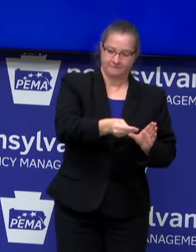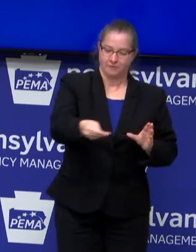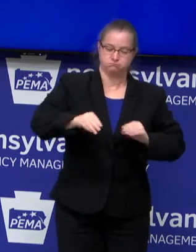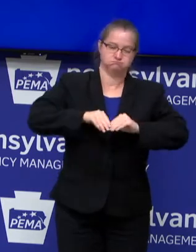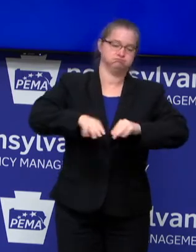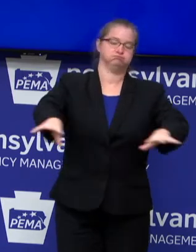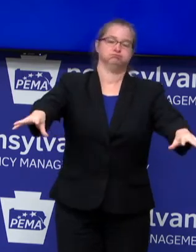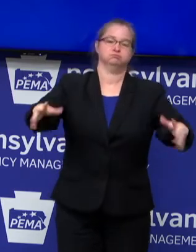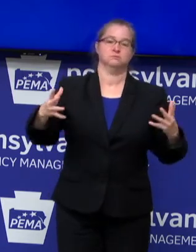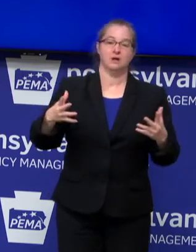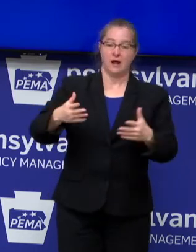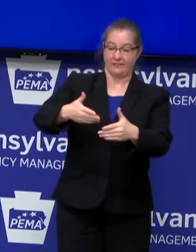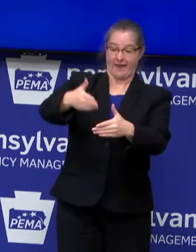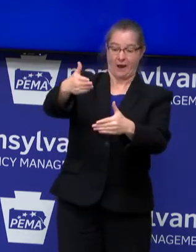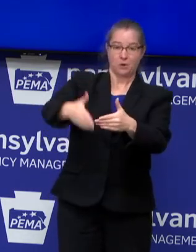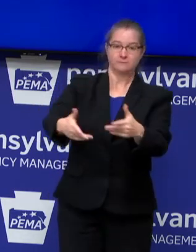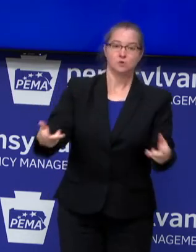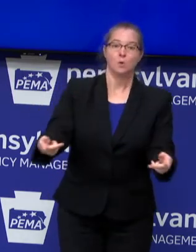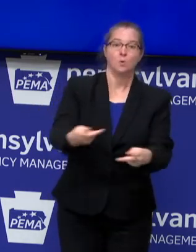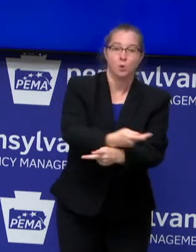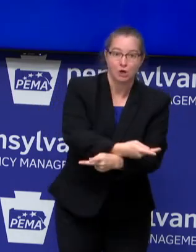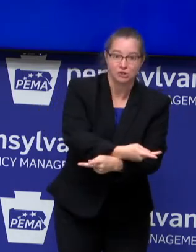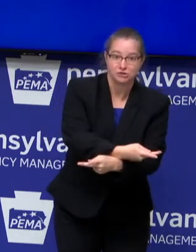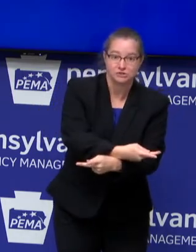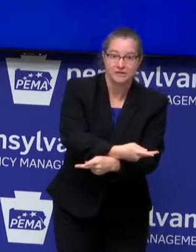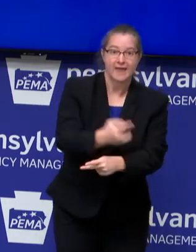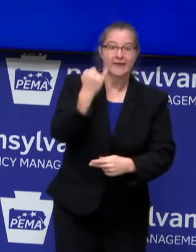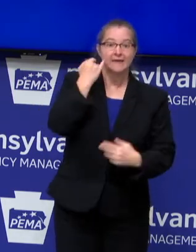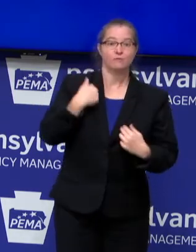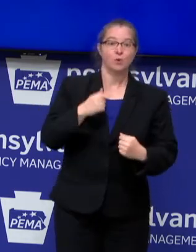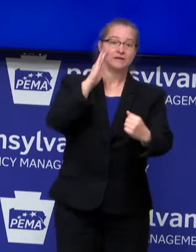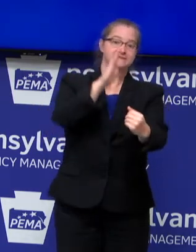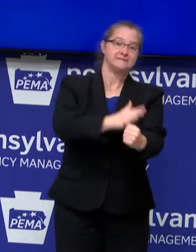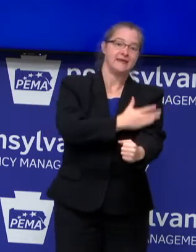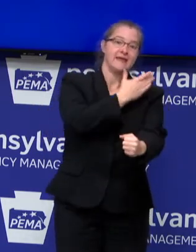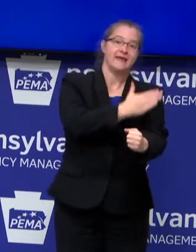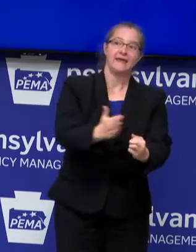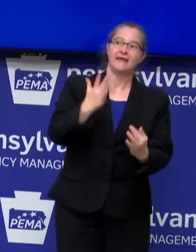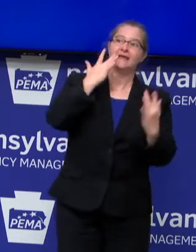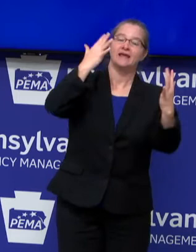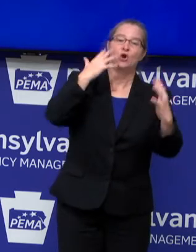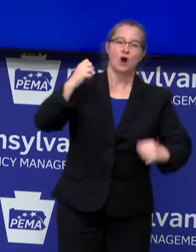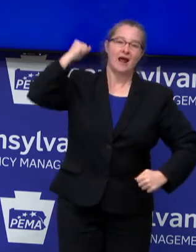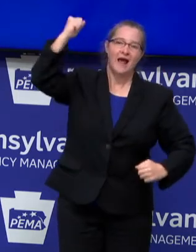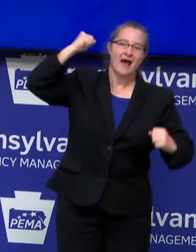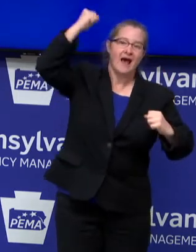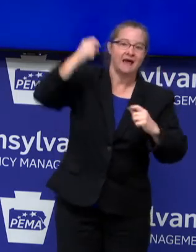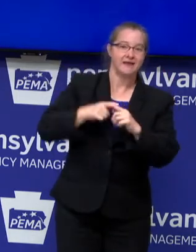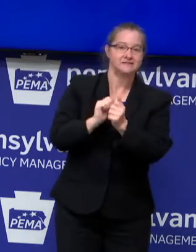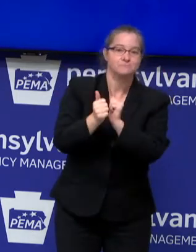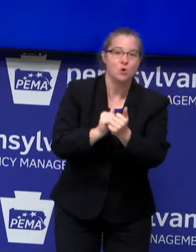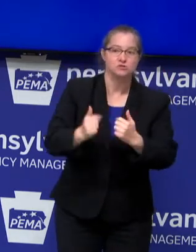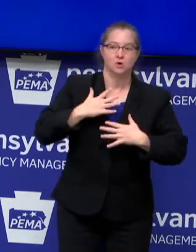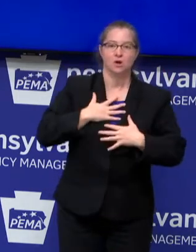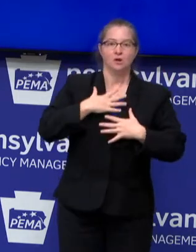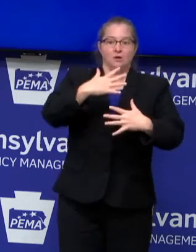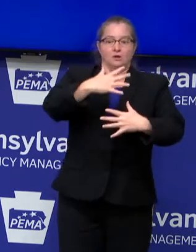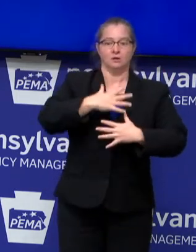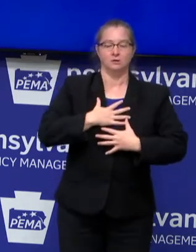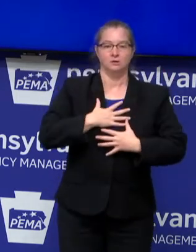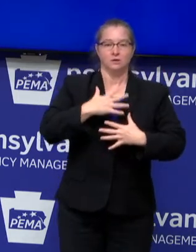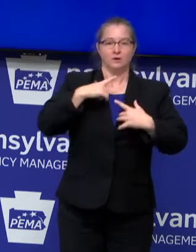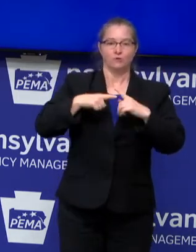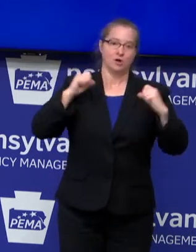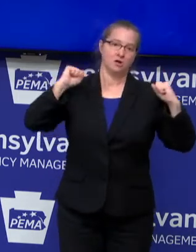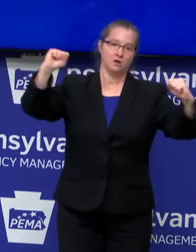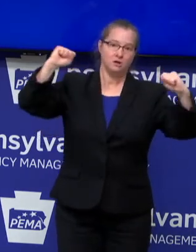The outcomes are worse if we are singing or cheering, like at a sporting event, or breathing heavily, like we might do